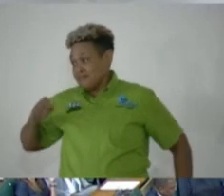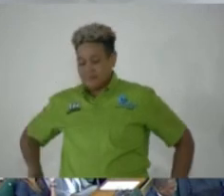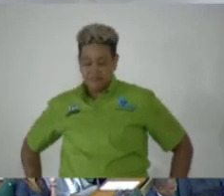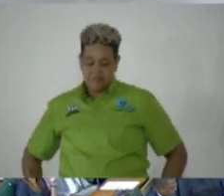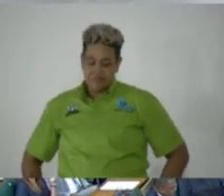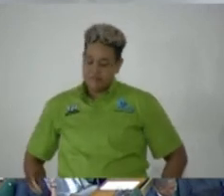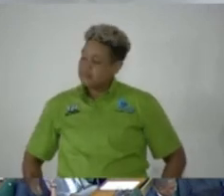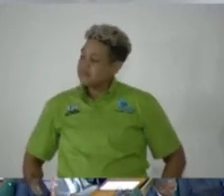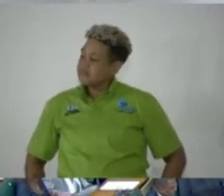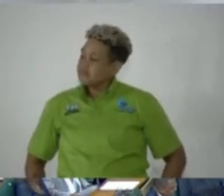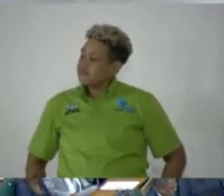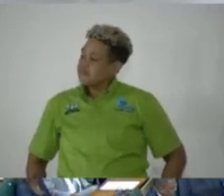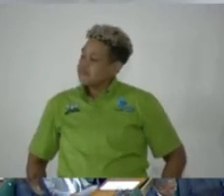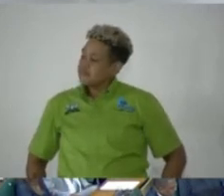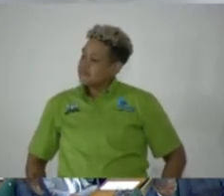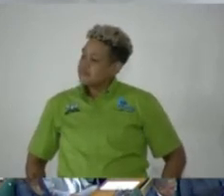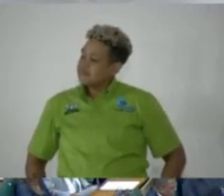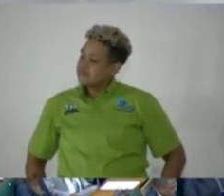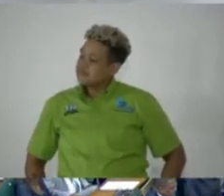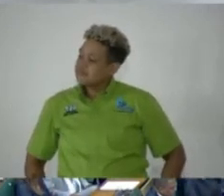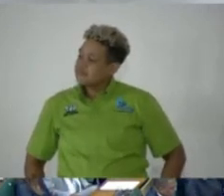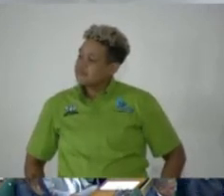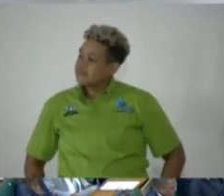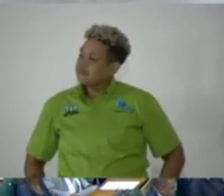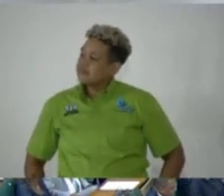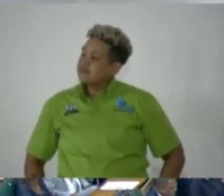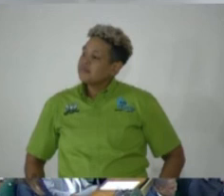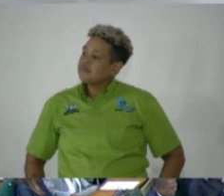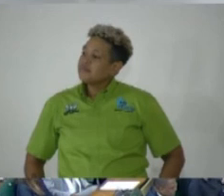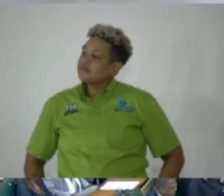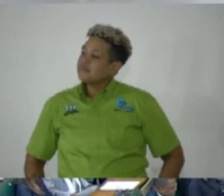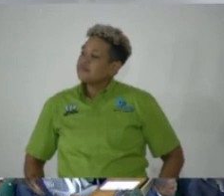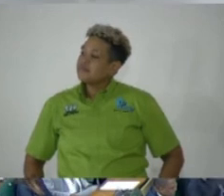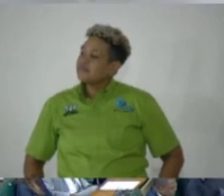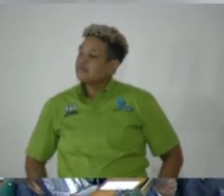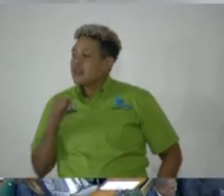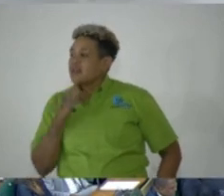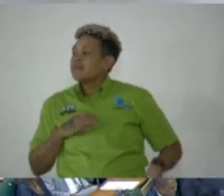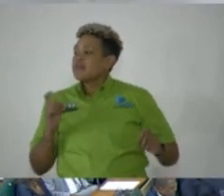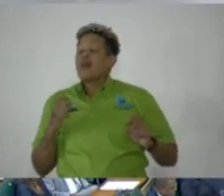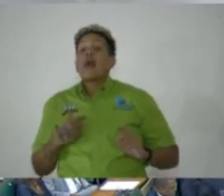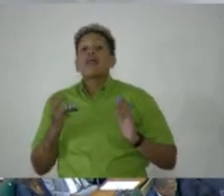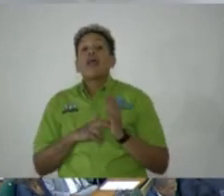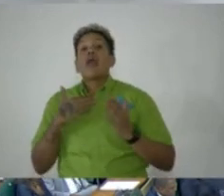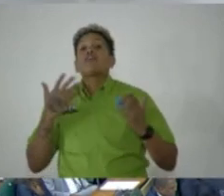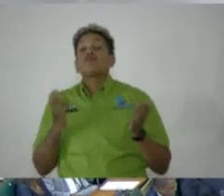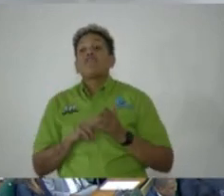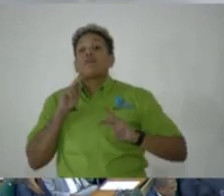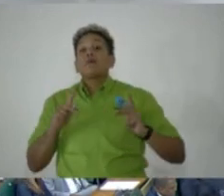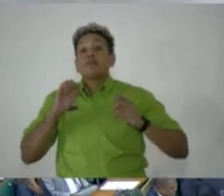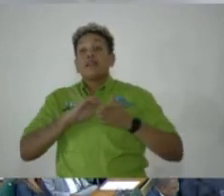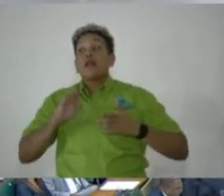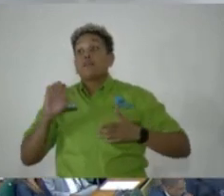You have one more question. Madam Speaker, thank you. I rise on behalf of the people of St. Thomas